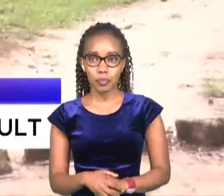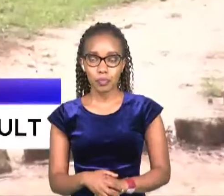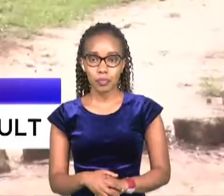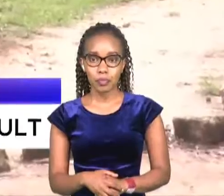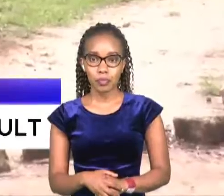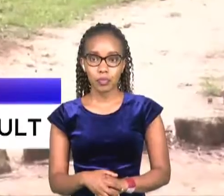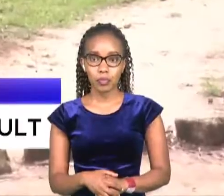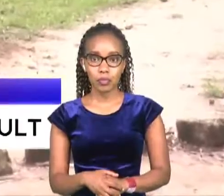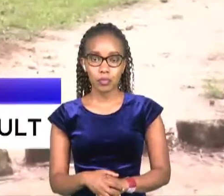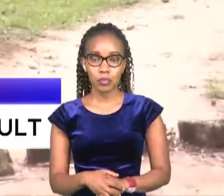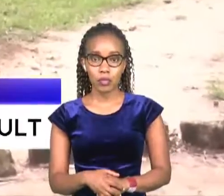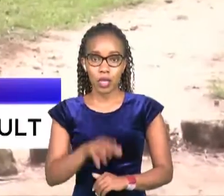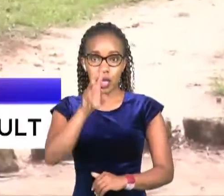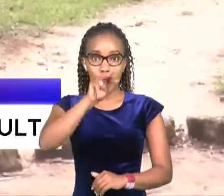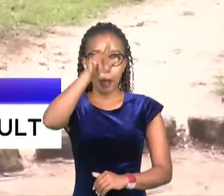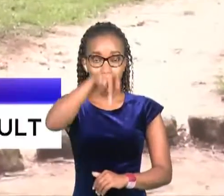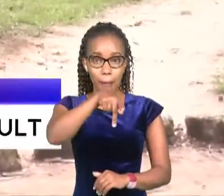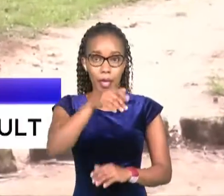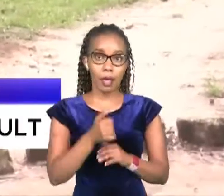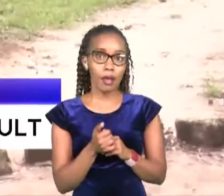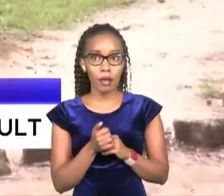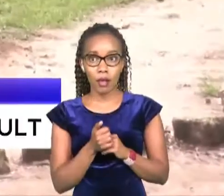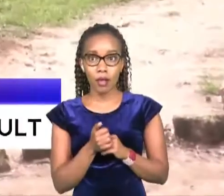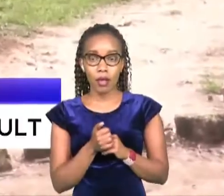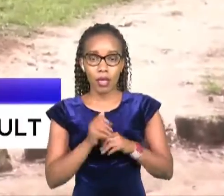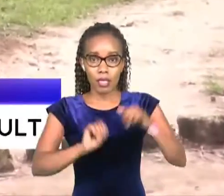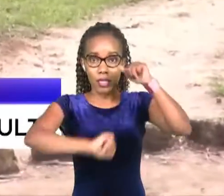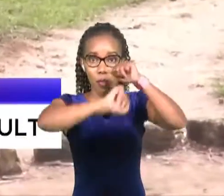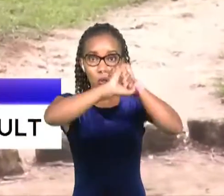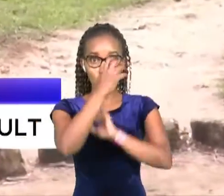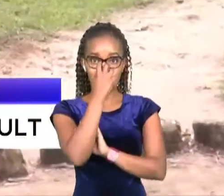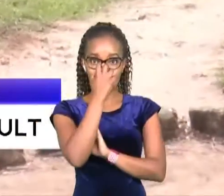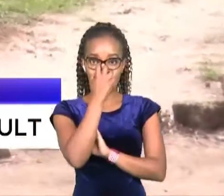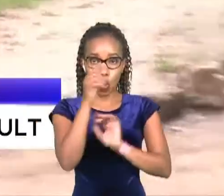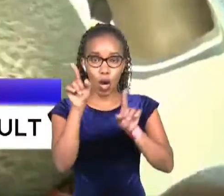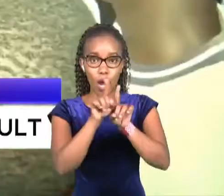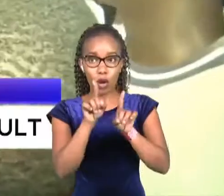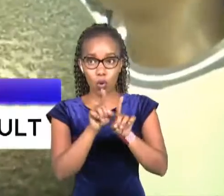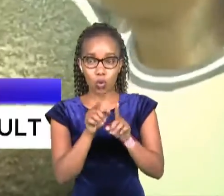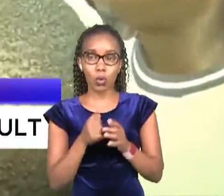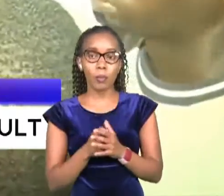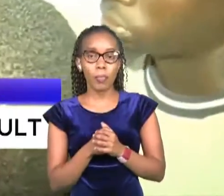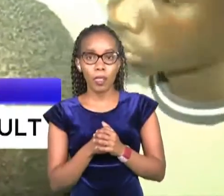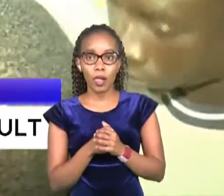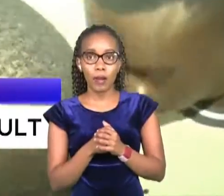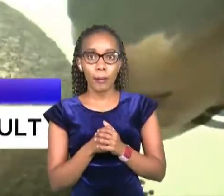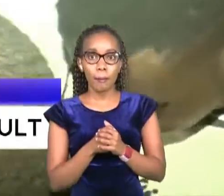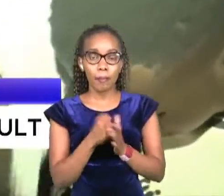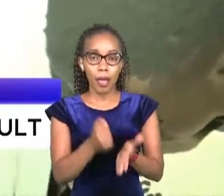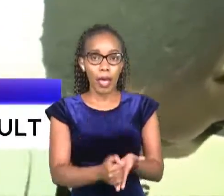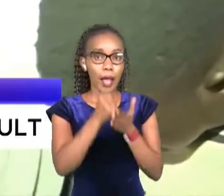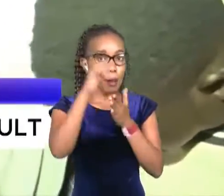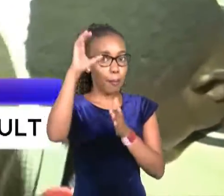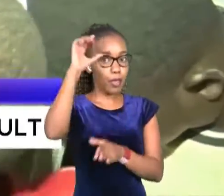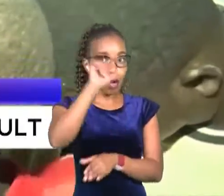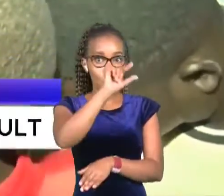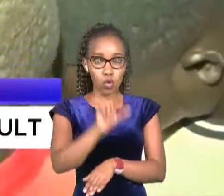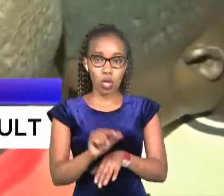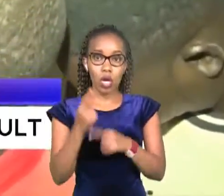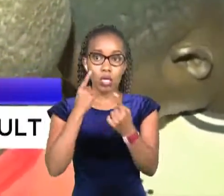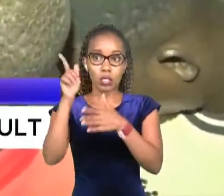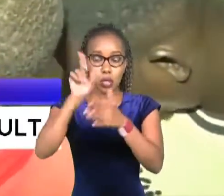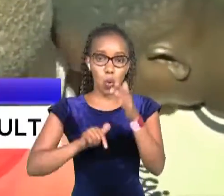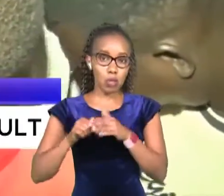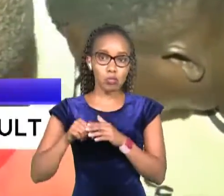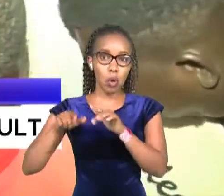i should do more who is deputy president william roto's supporter and his key point person in the coast region says that she will fight those fighting